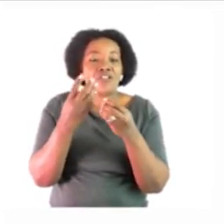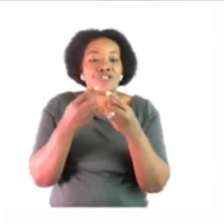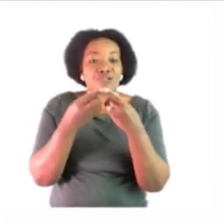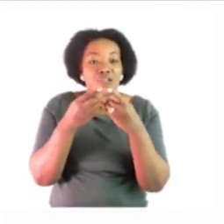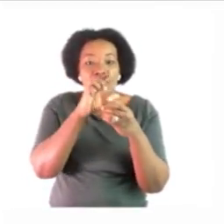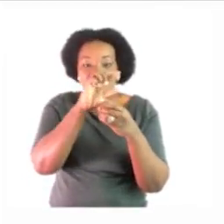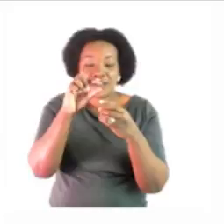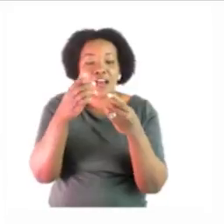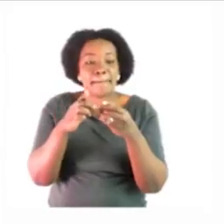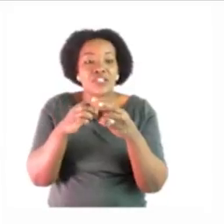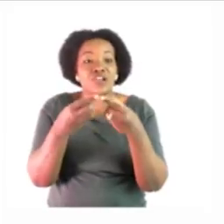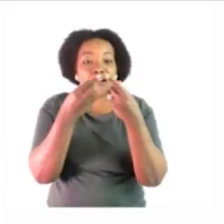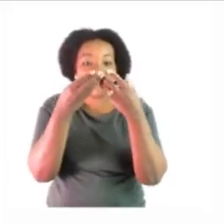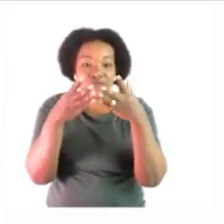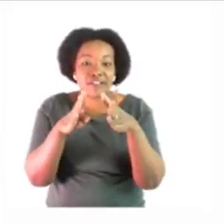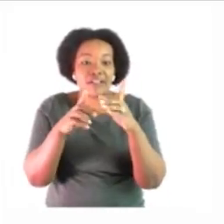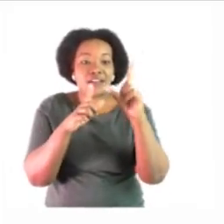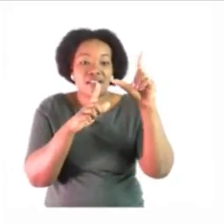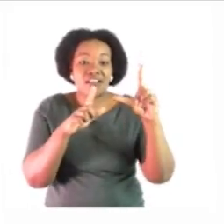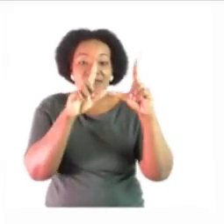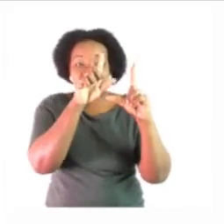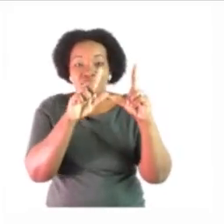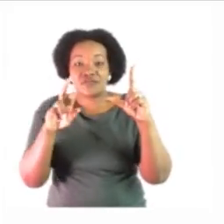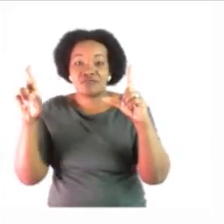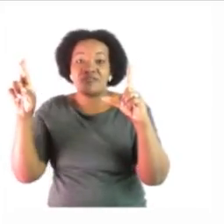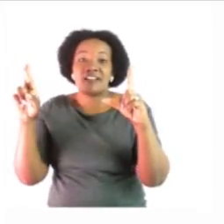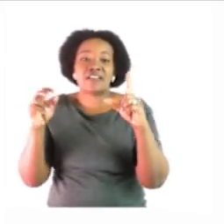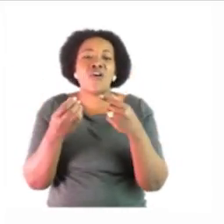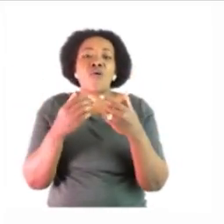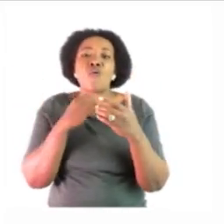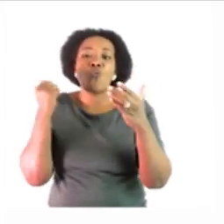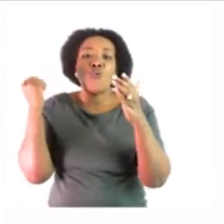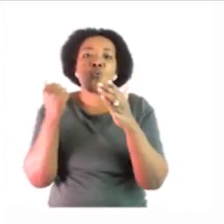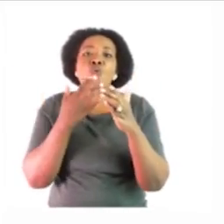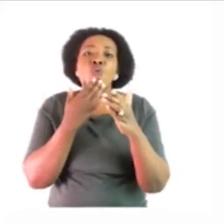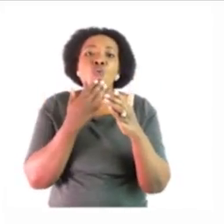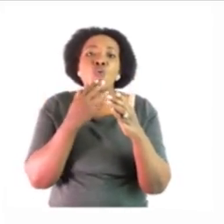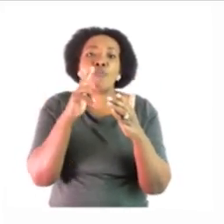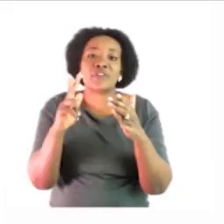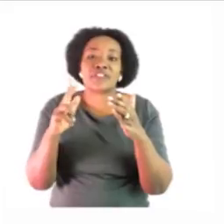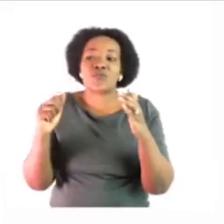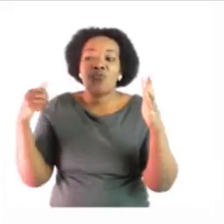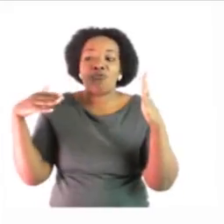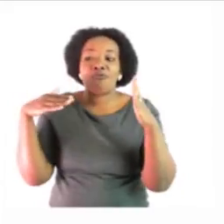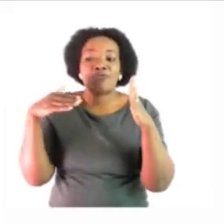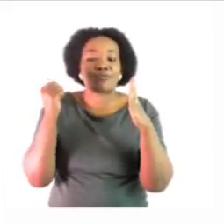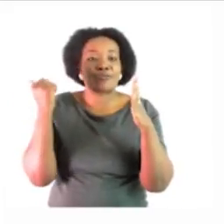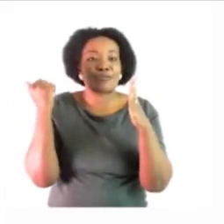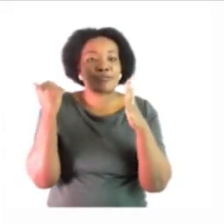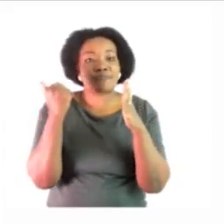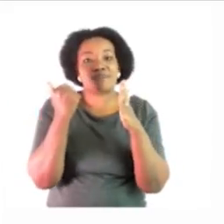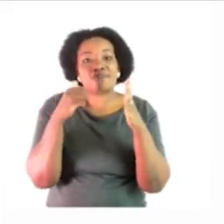who fights crime and we have to fall into a